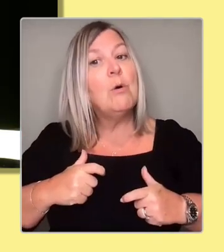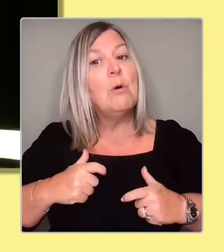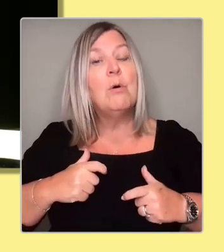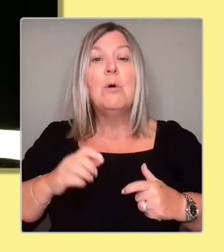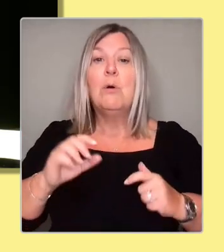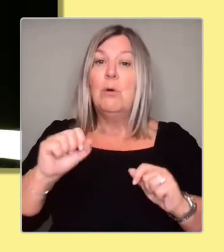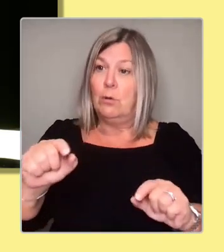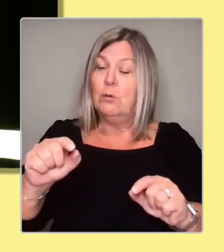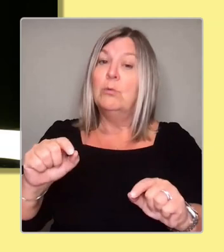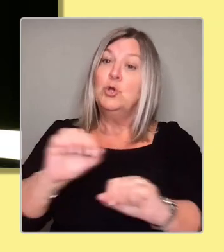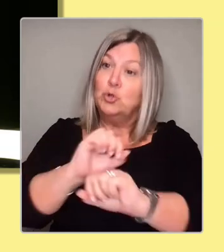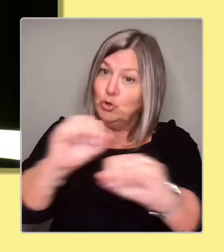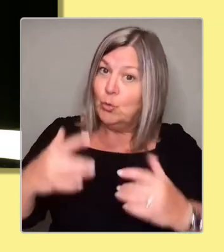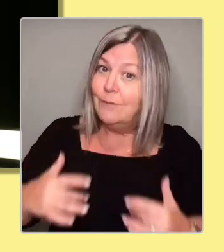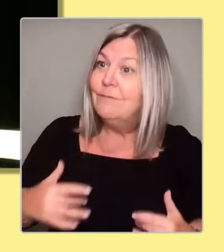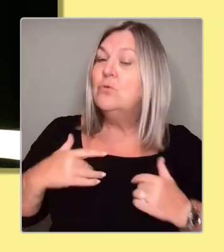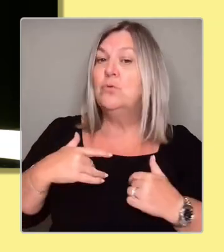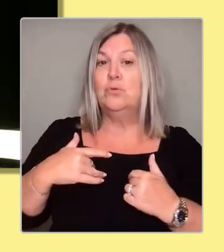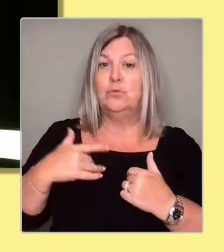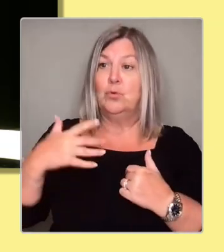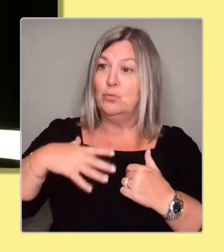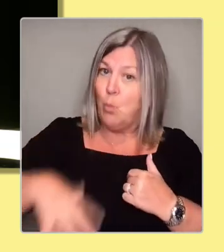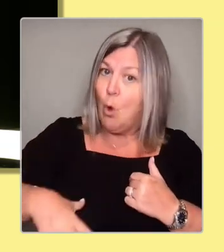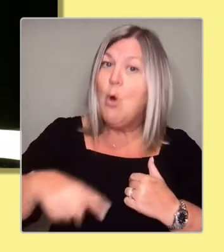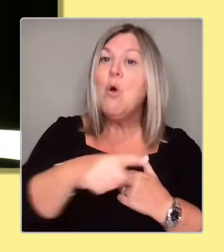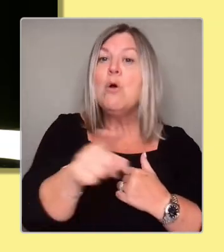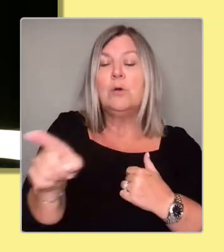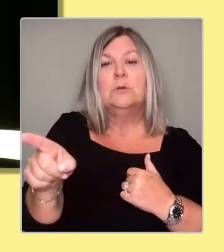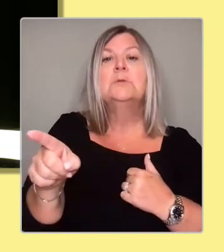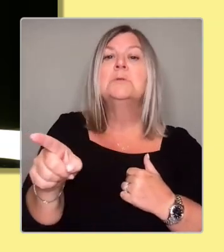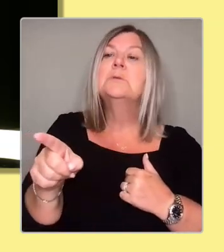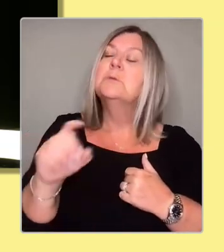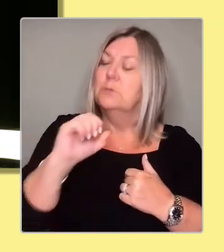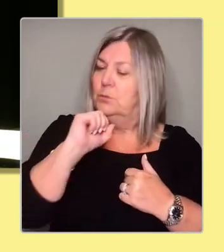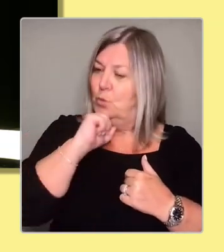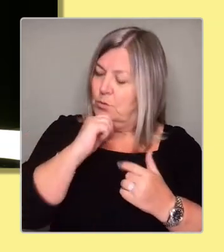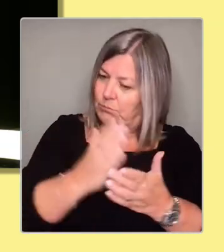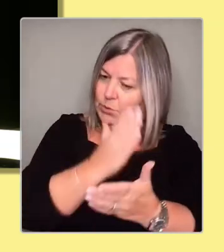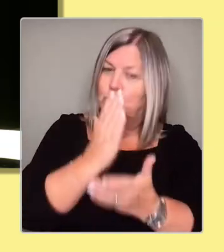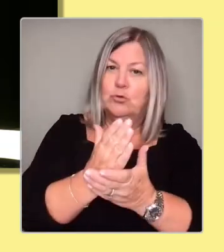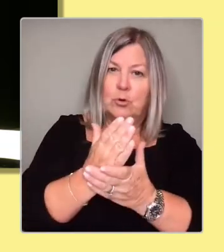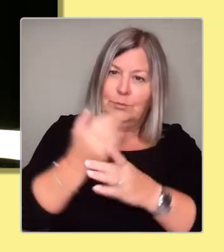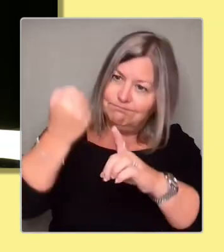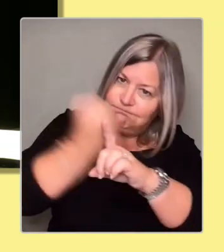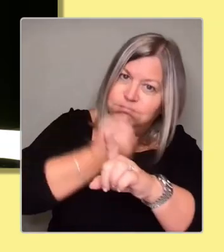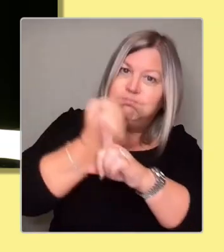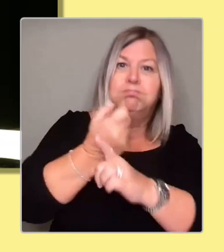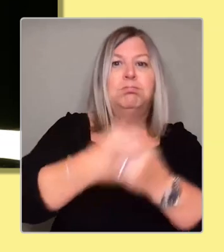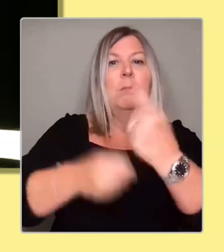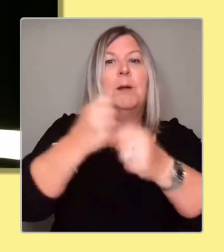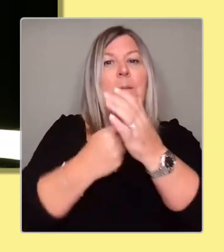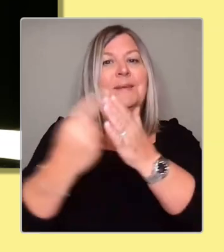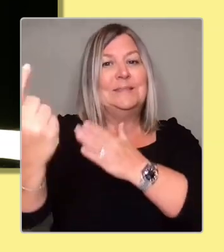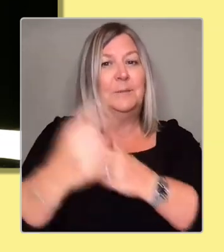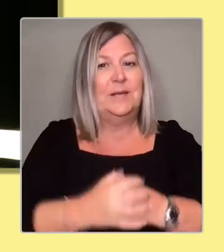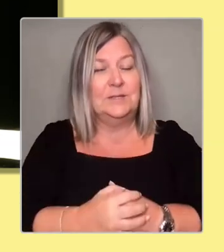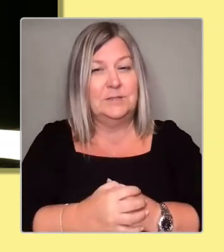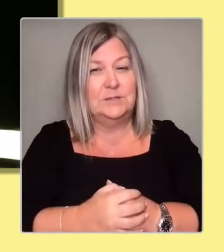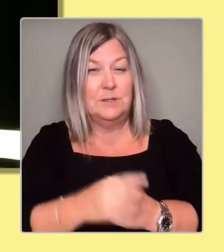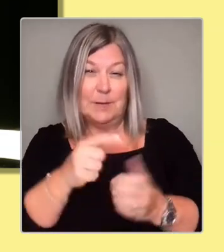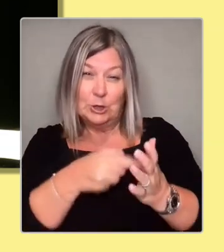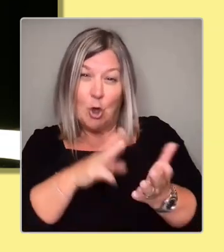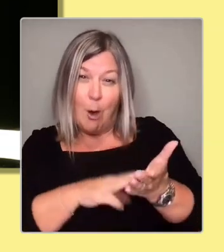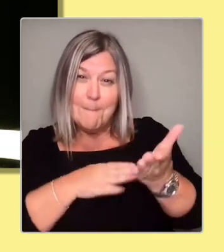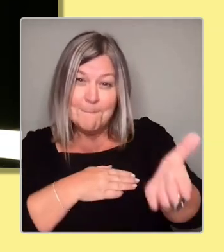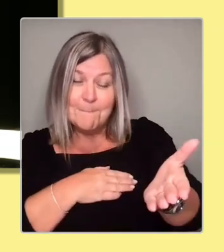you and make sure we get our independence. be aware, Tom, beware, in fact, Tom, I would say of anybody trying to sell you a shortcut